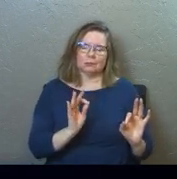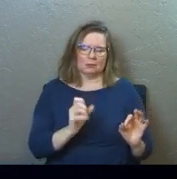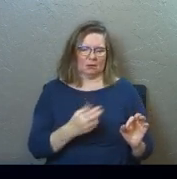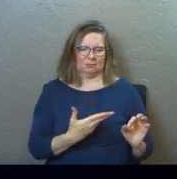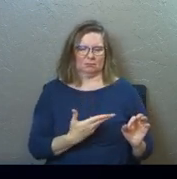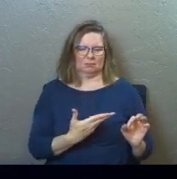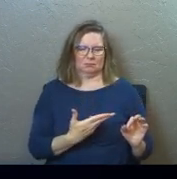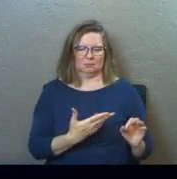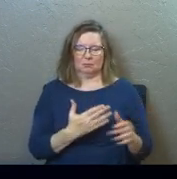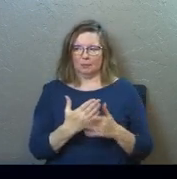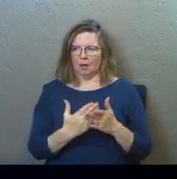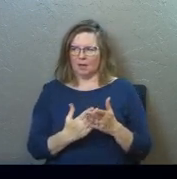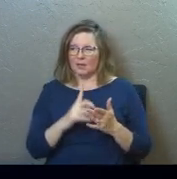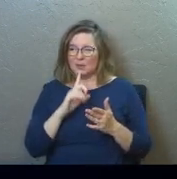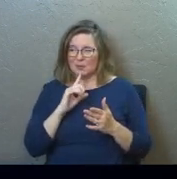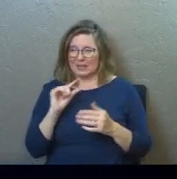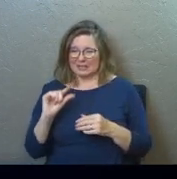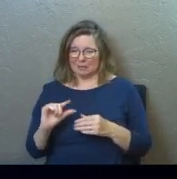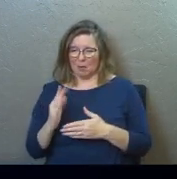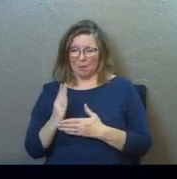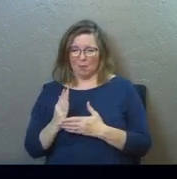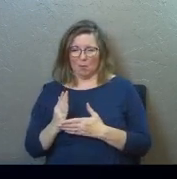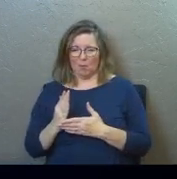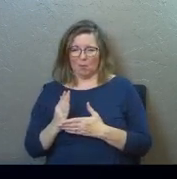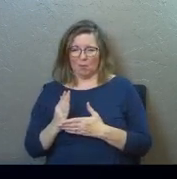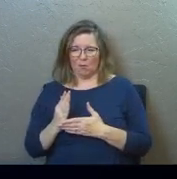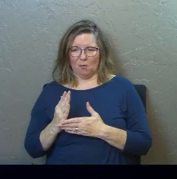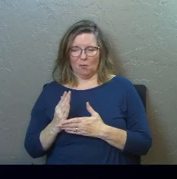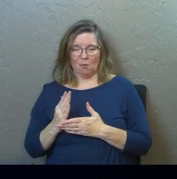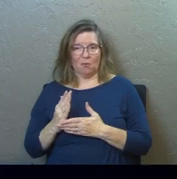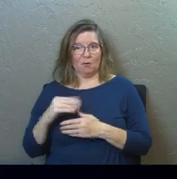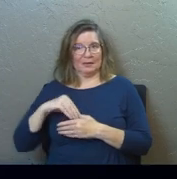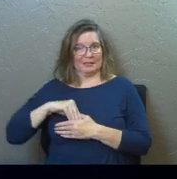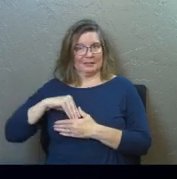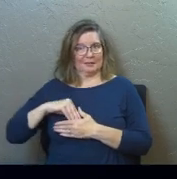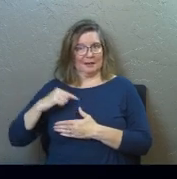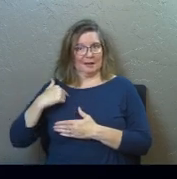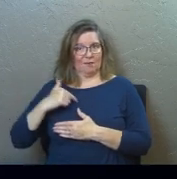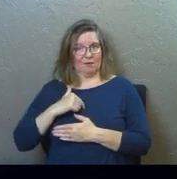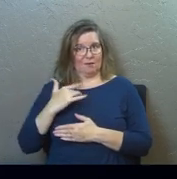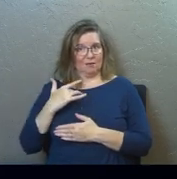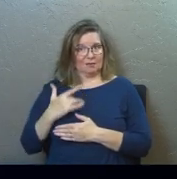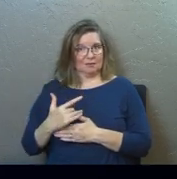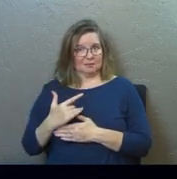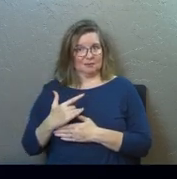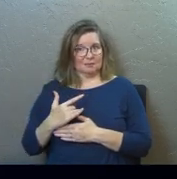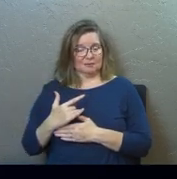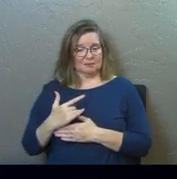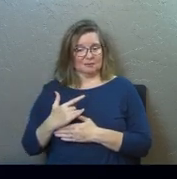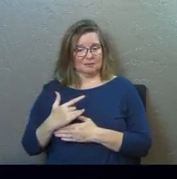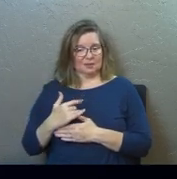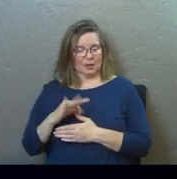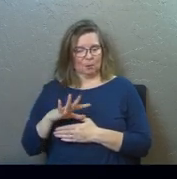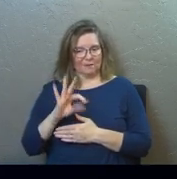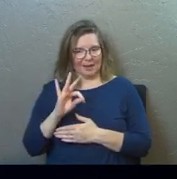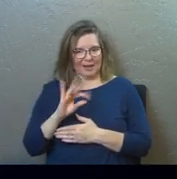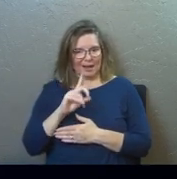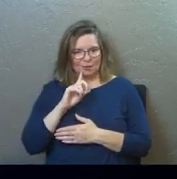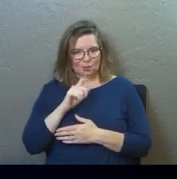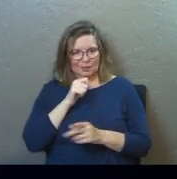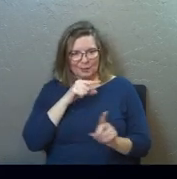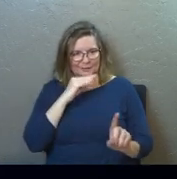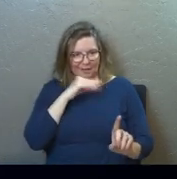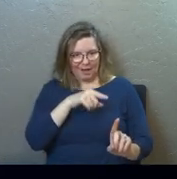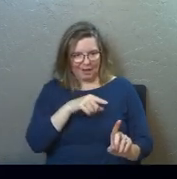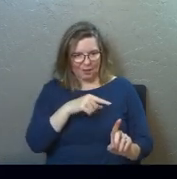But there's a part of you, there's this really tiny little wicked part of us that is disappointed it wasn't so bad.